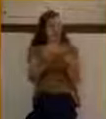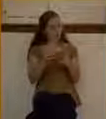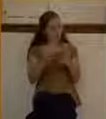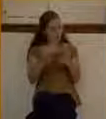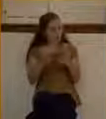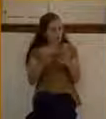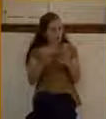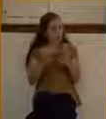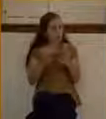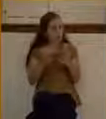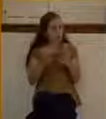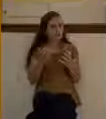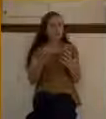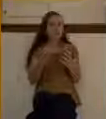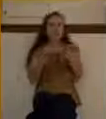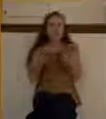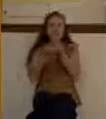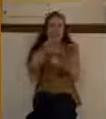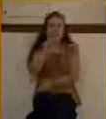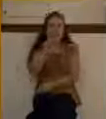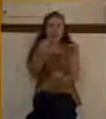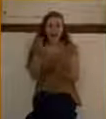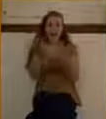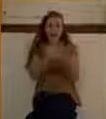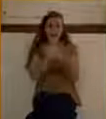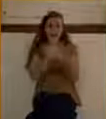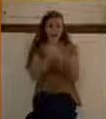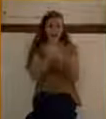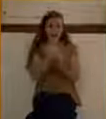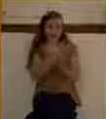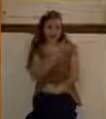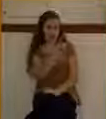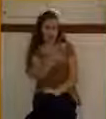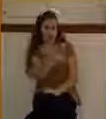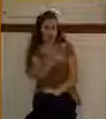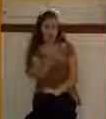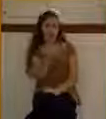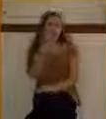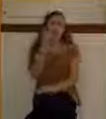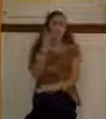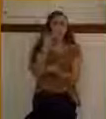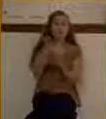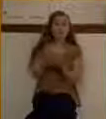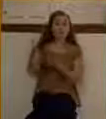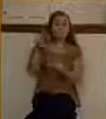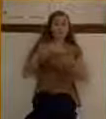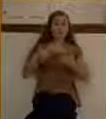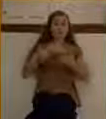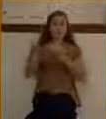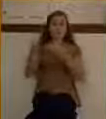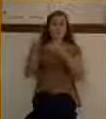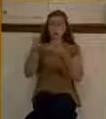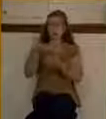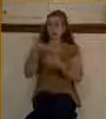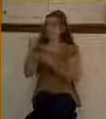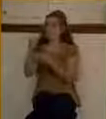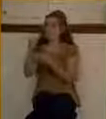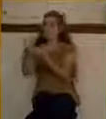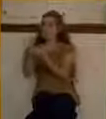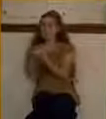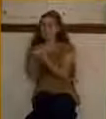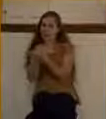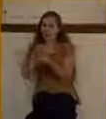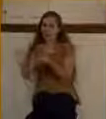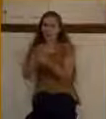And here it's the same exact question. By the way, the rich young ruler didn't get what he asked. And James and John didn't get what they